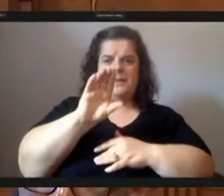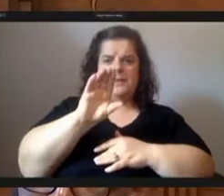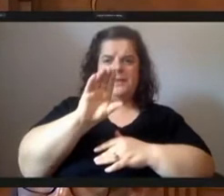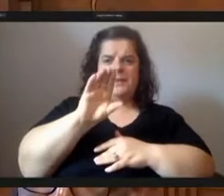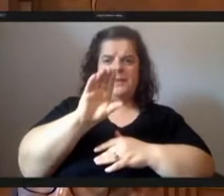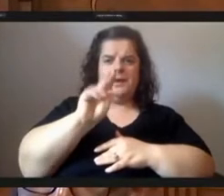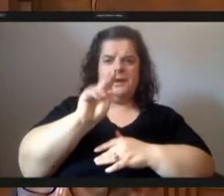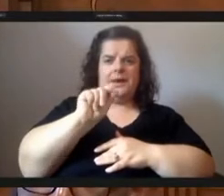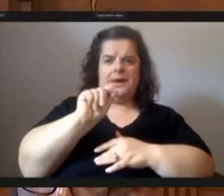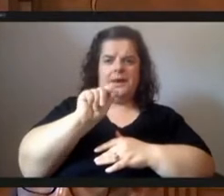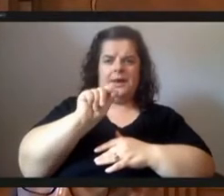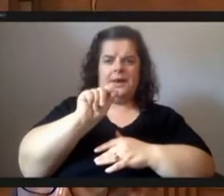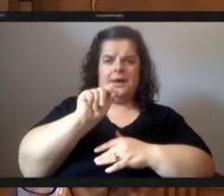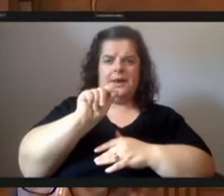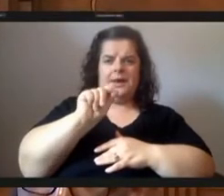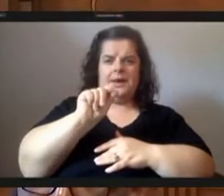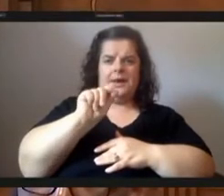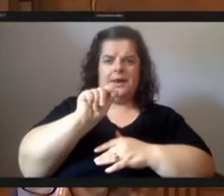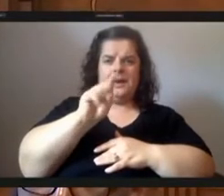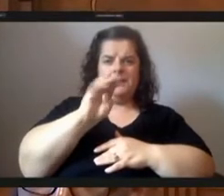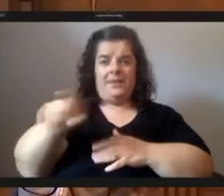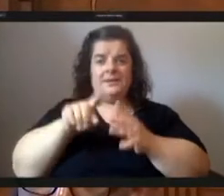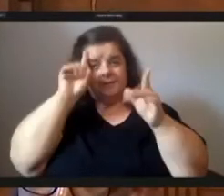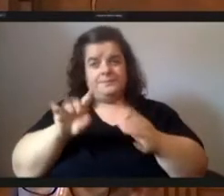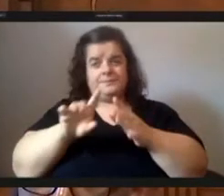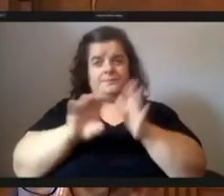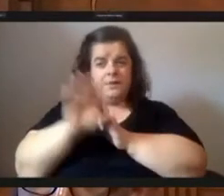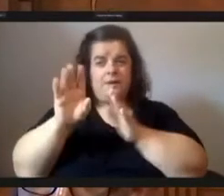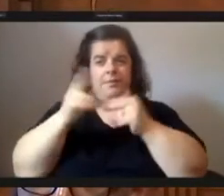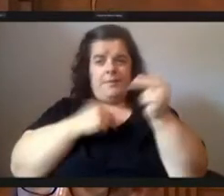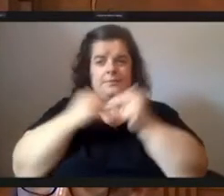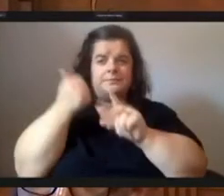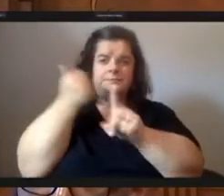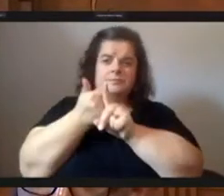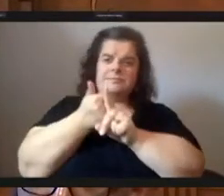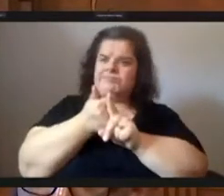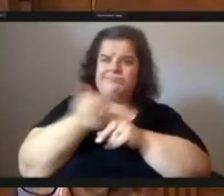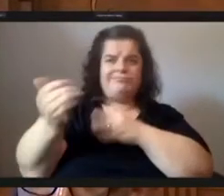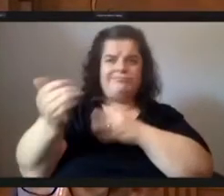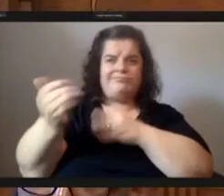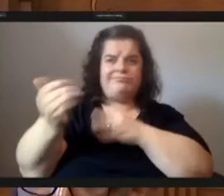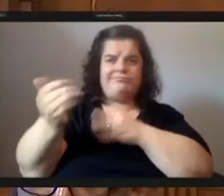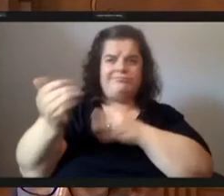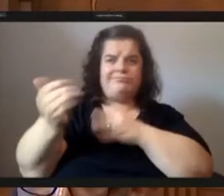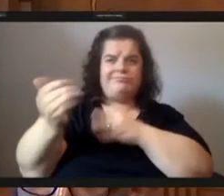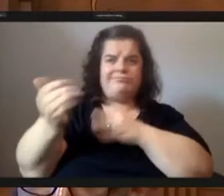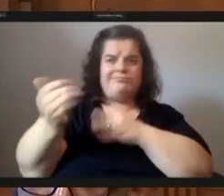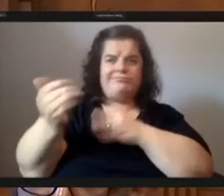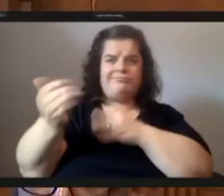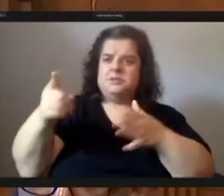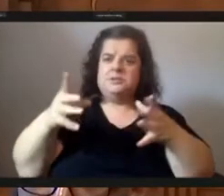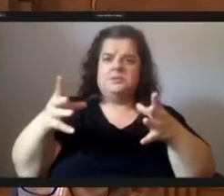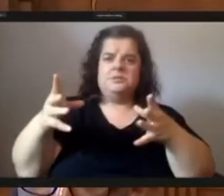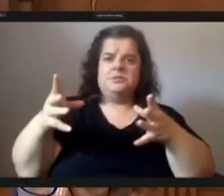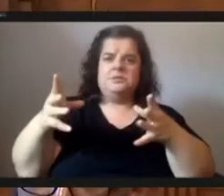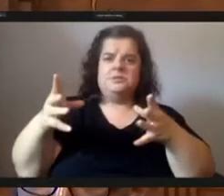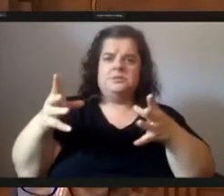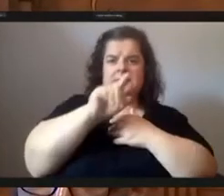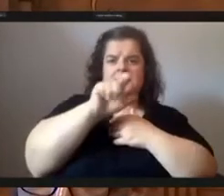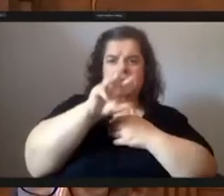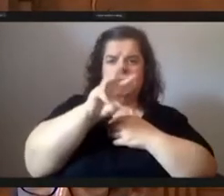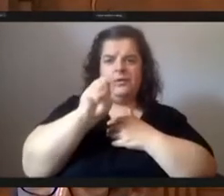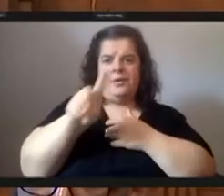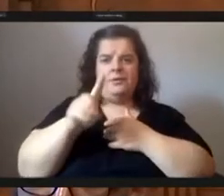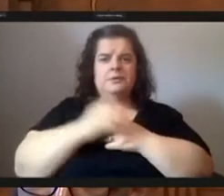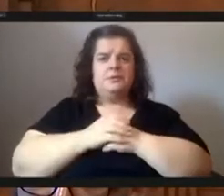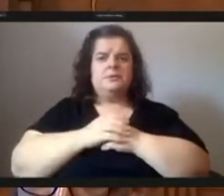themselves despite all the naysayers they are taking on food apartheid in greater hazelwood and against